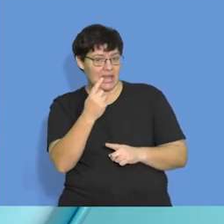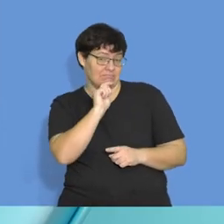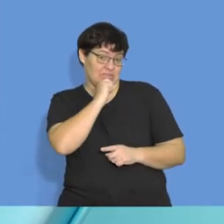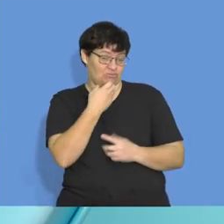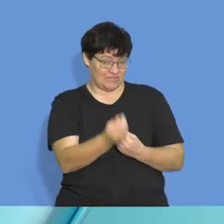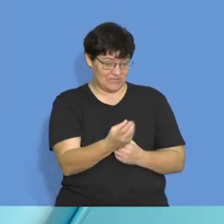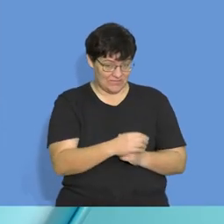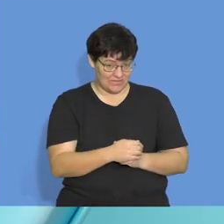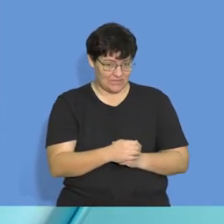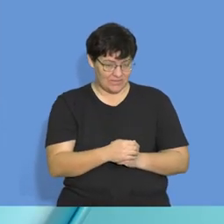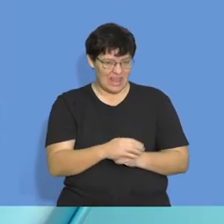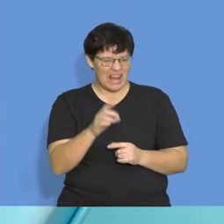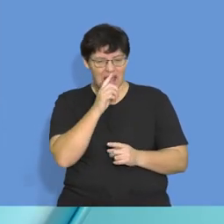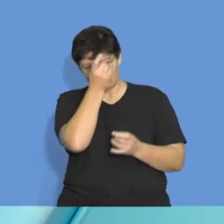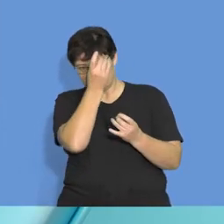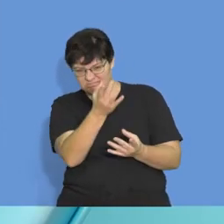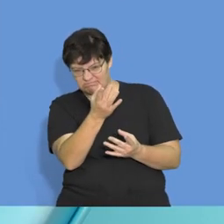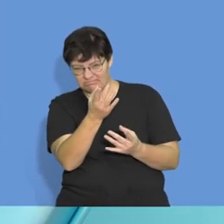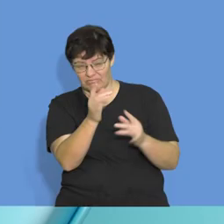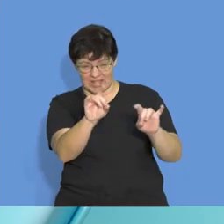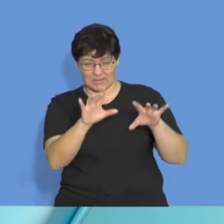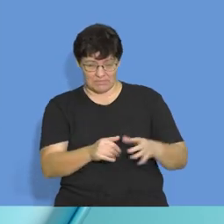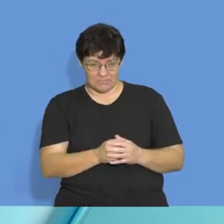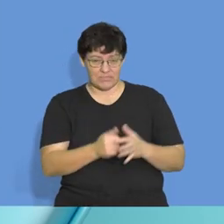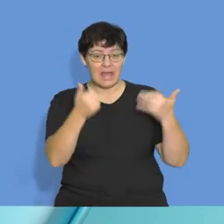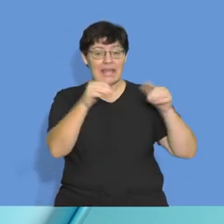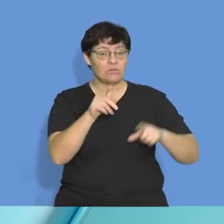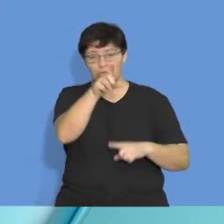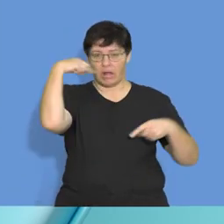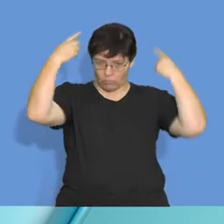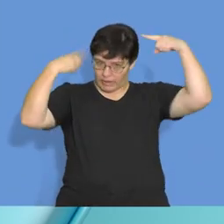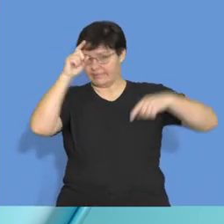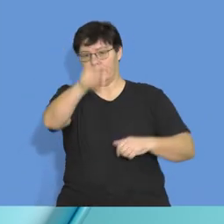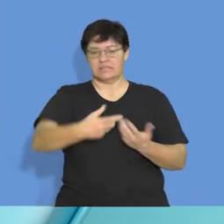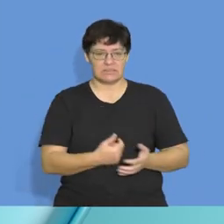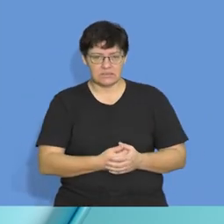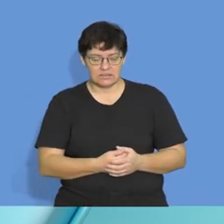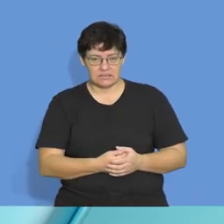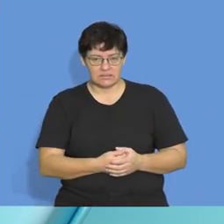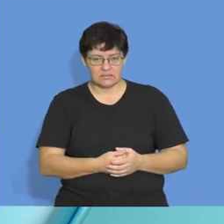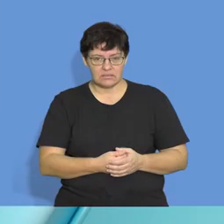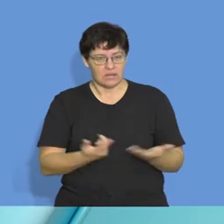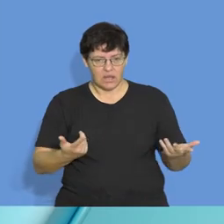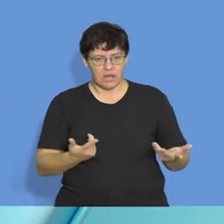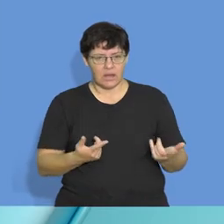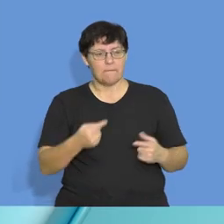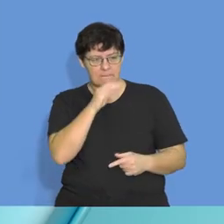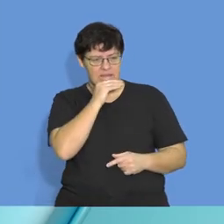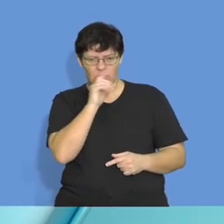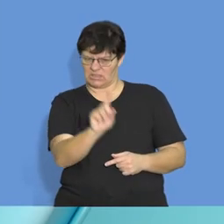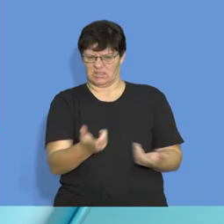An examination tip. In accounting, you have to be mad. What do I mean by that? Talk to yourself.